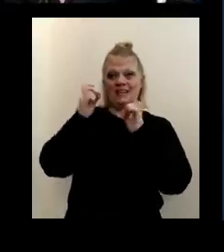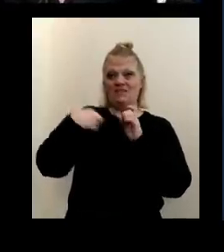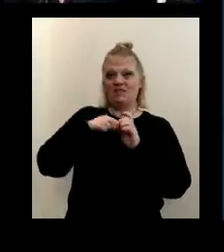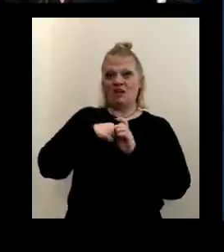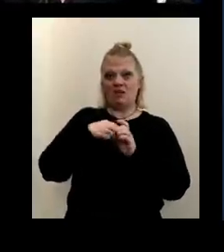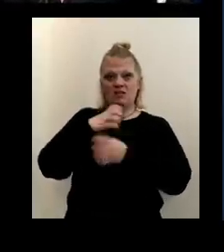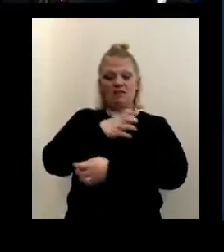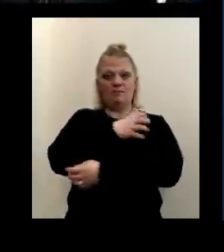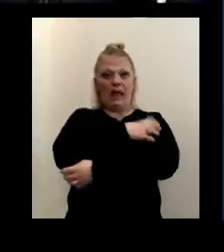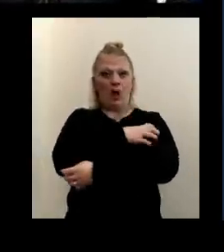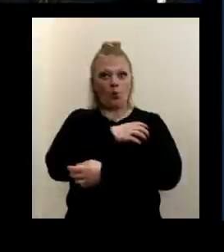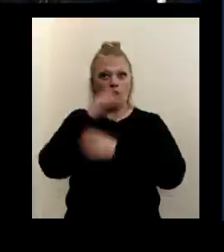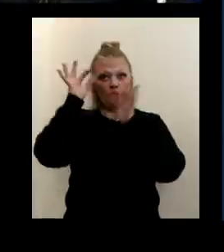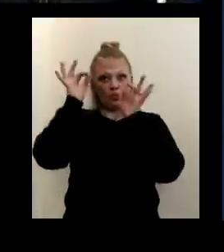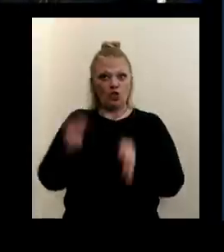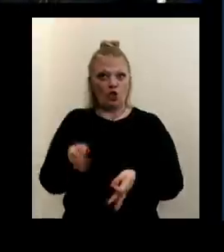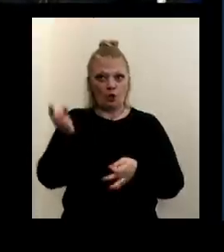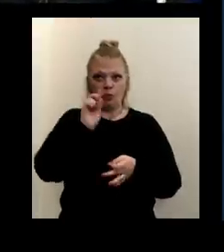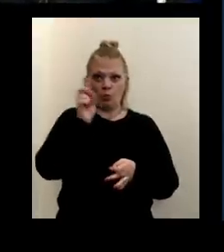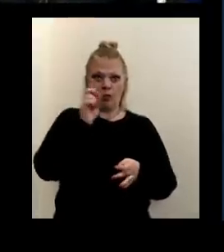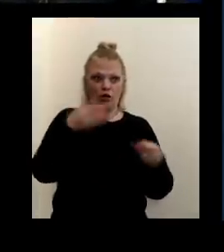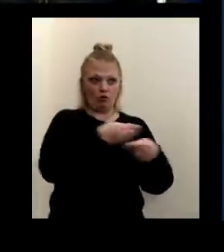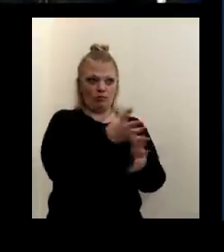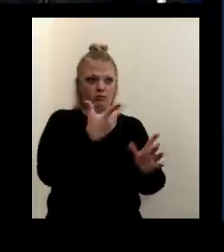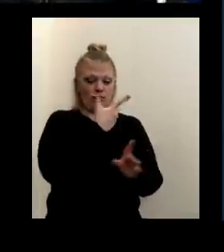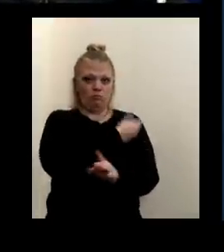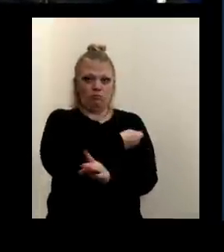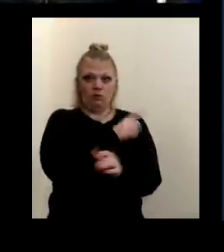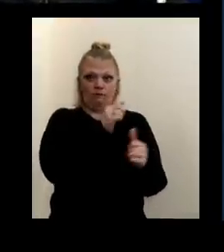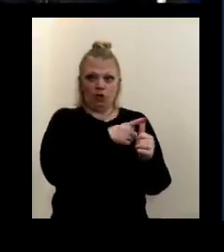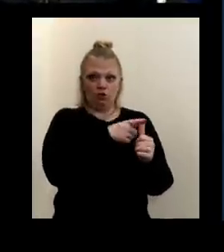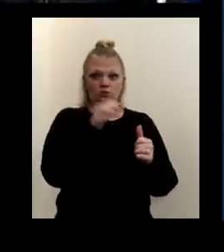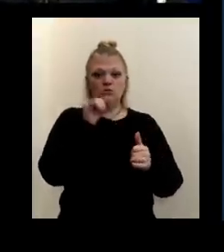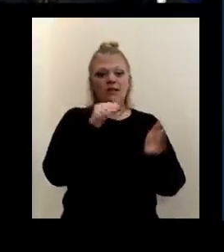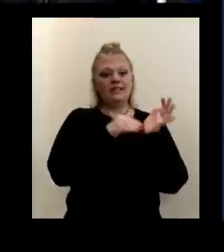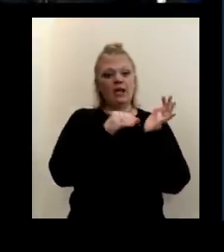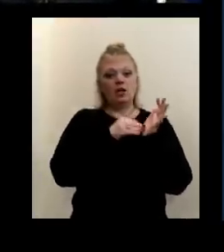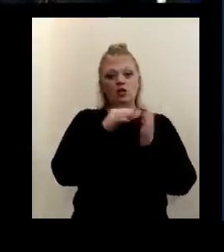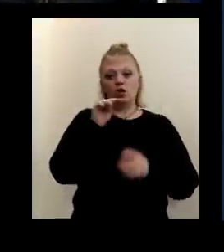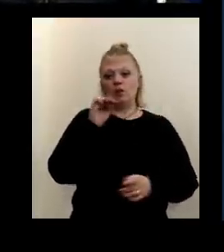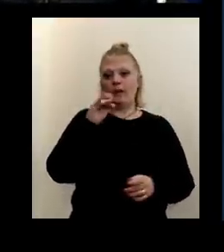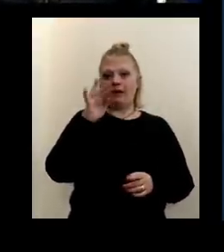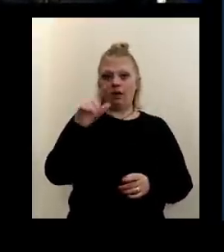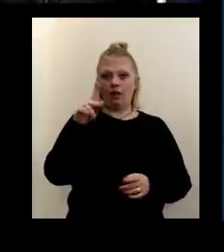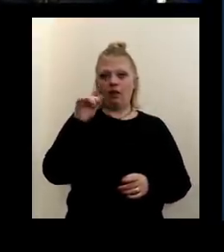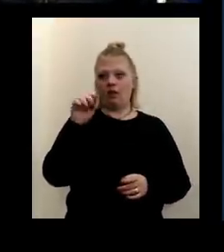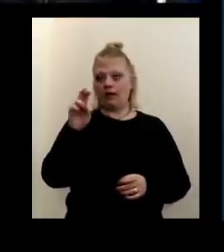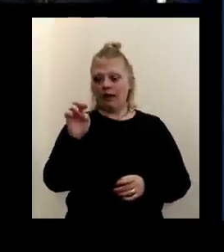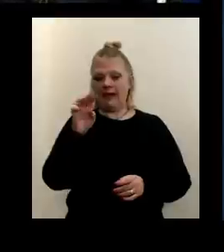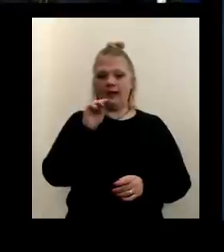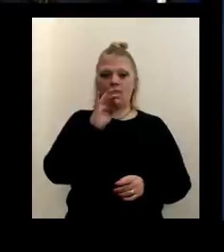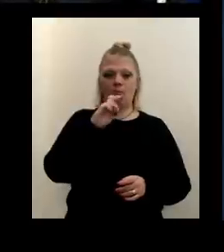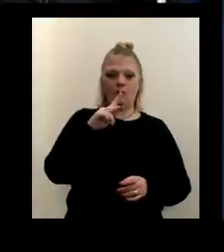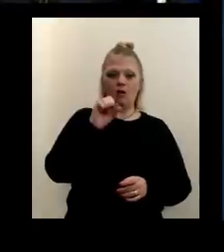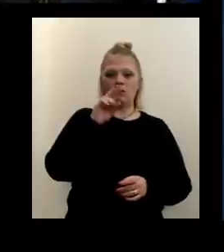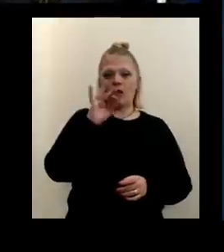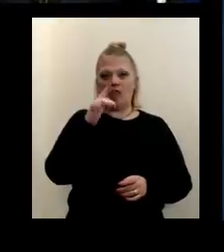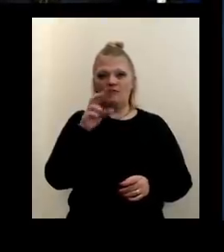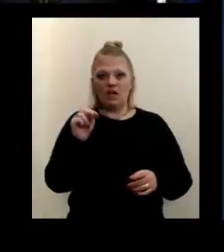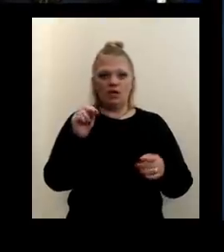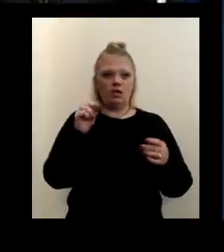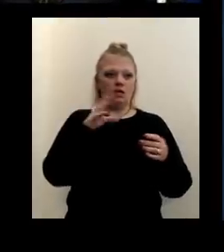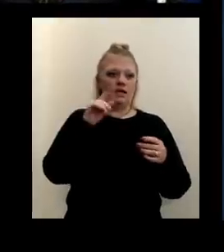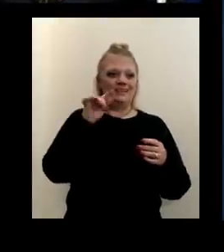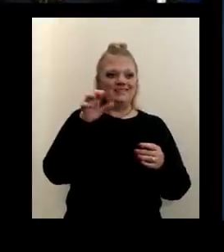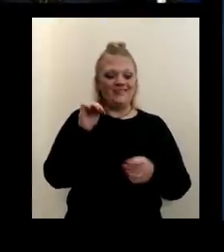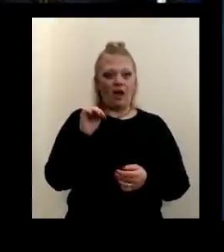So if you have individuals like Dr. Michael Cain from the medical school and Mark Sullivan from Catholic health and Tom